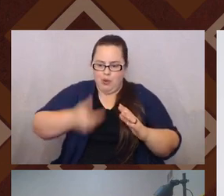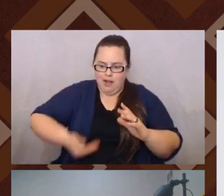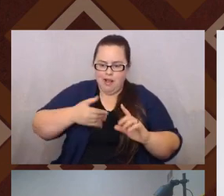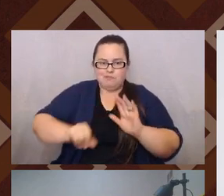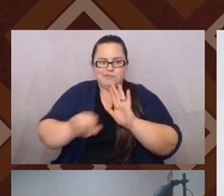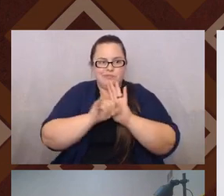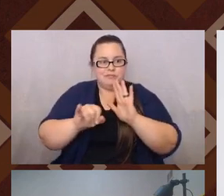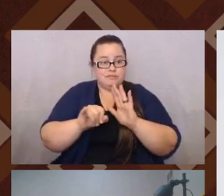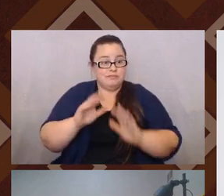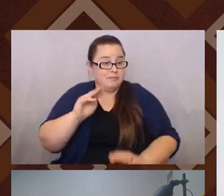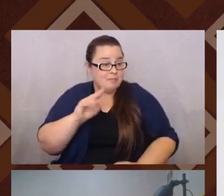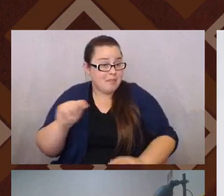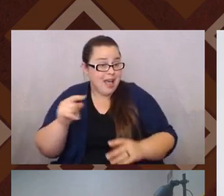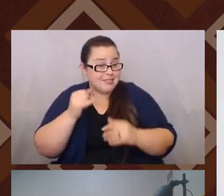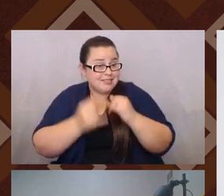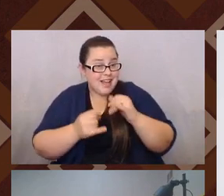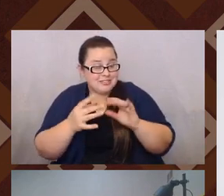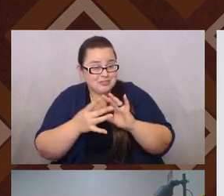Matt, any last thoughts?